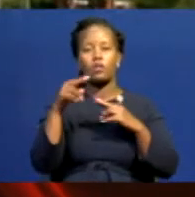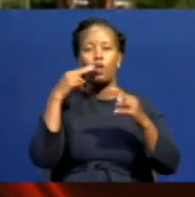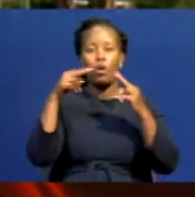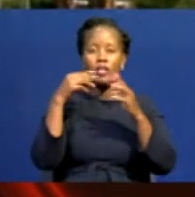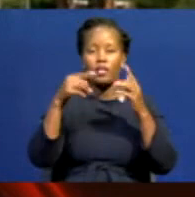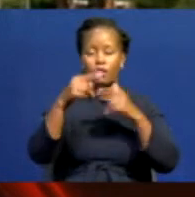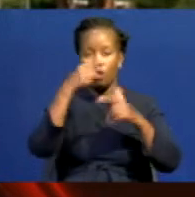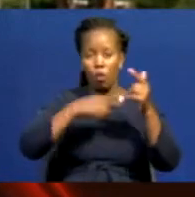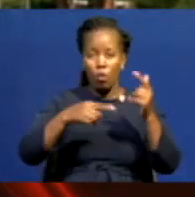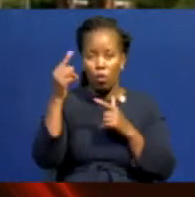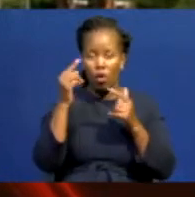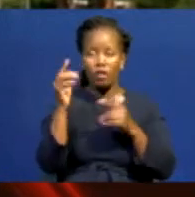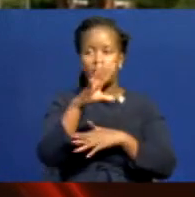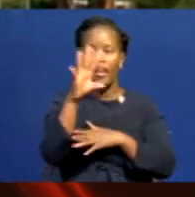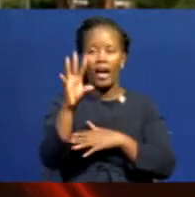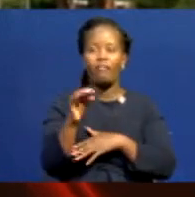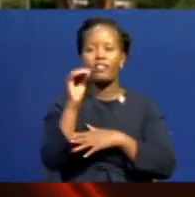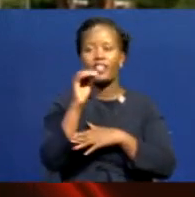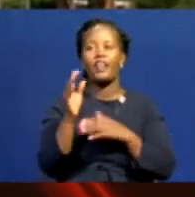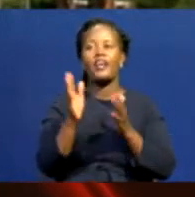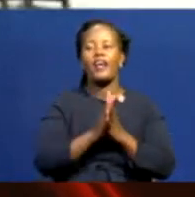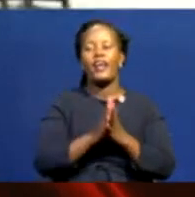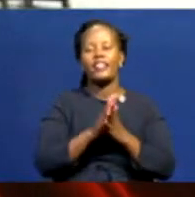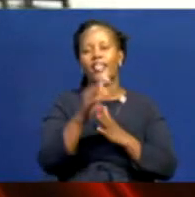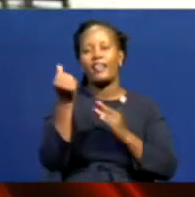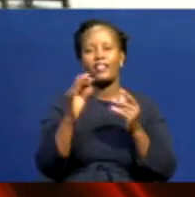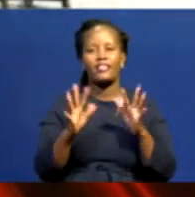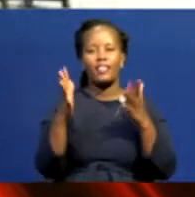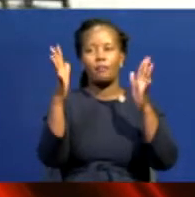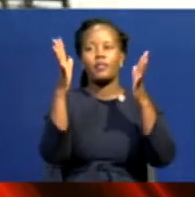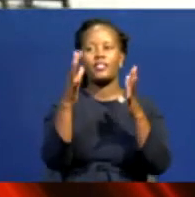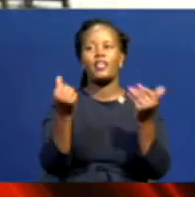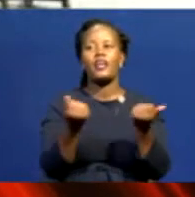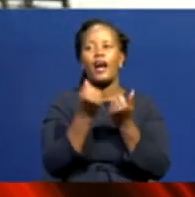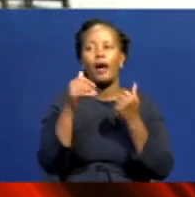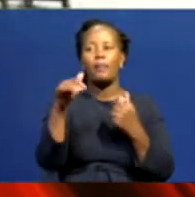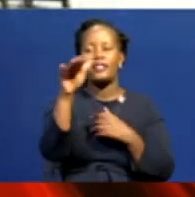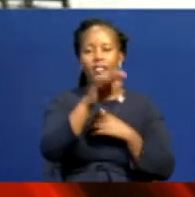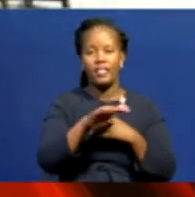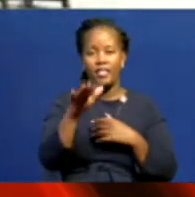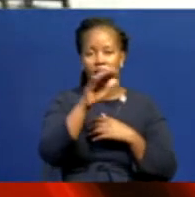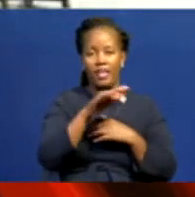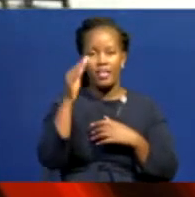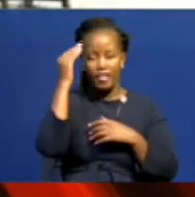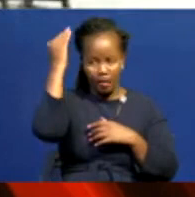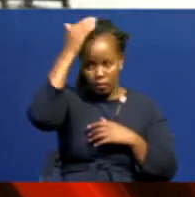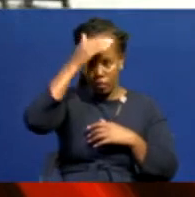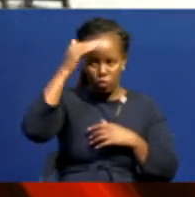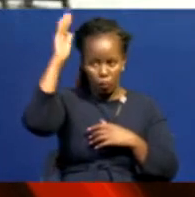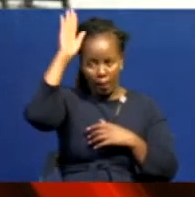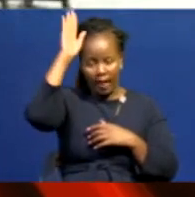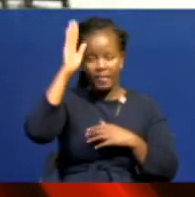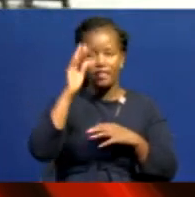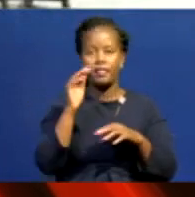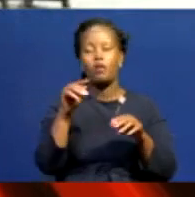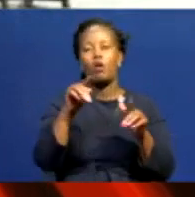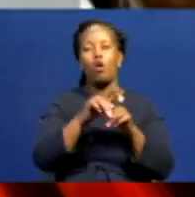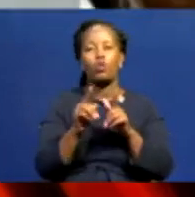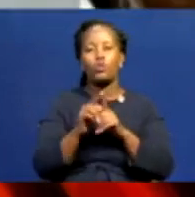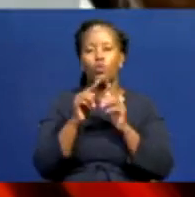Travel Awards Africa and Indian Ocean Gala Ceremony held at the Atlantis, the Royal in Dubai, the United Arab Emirates,